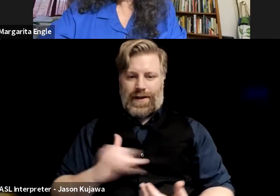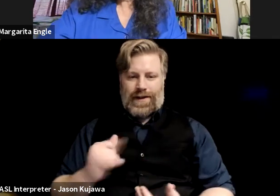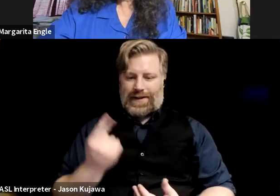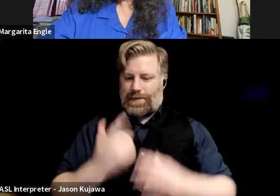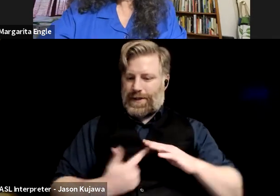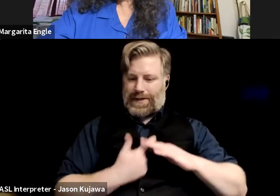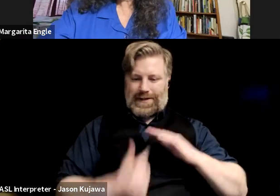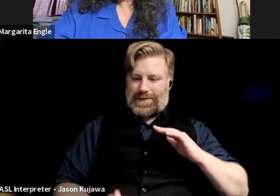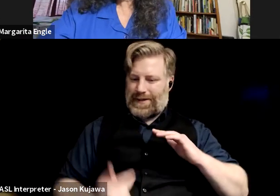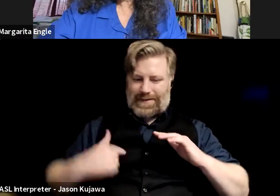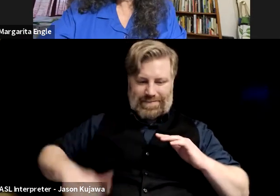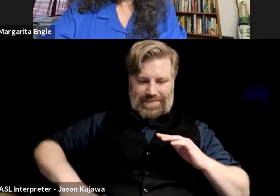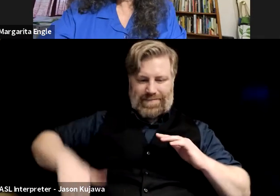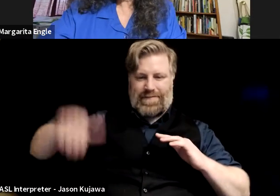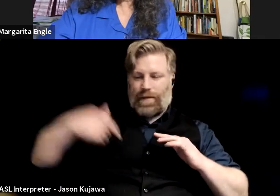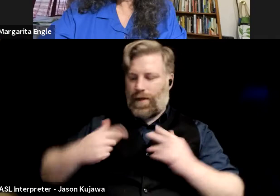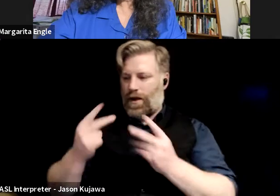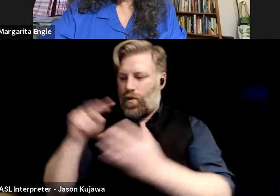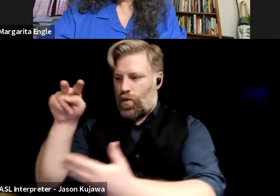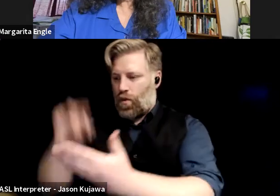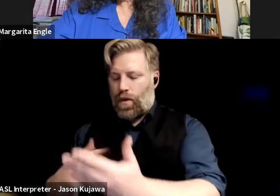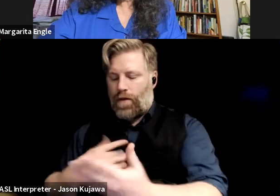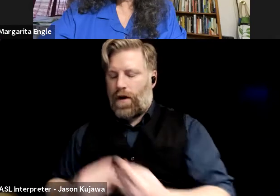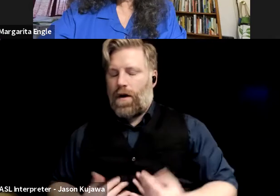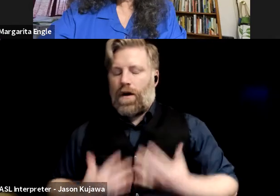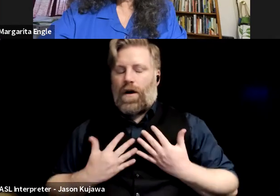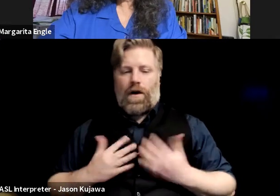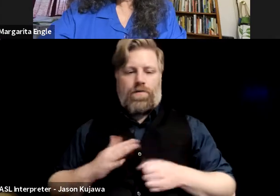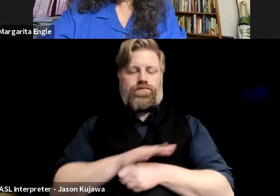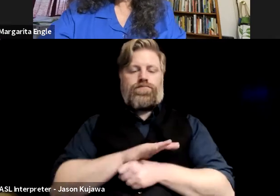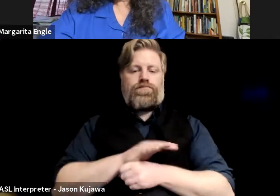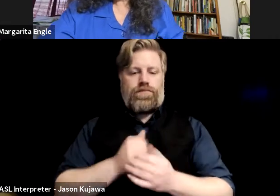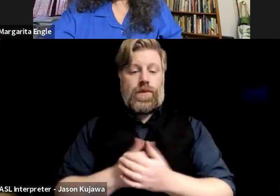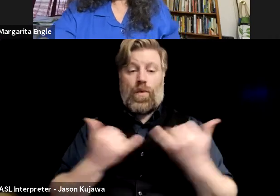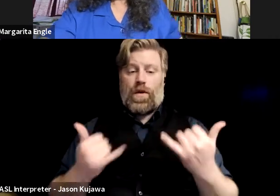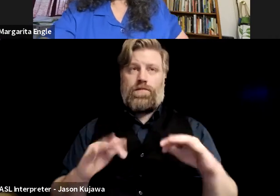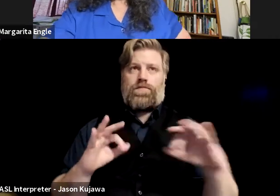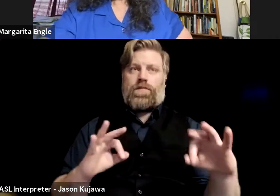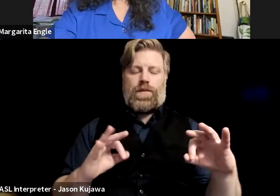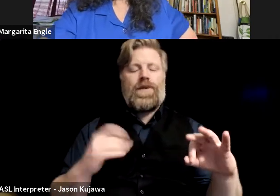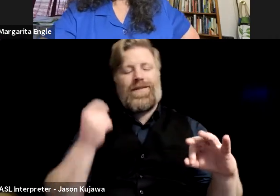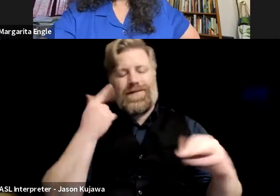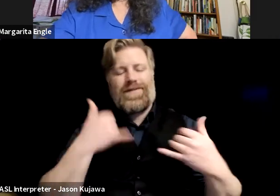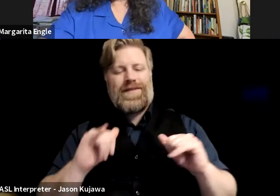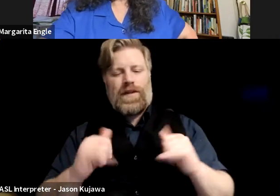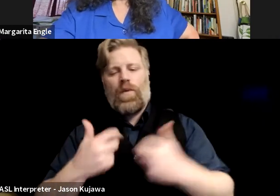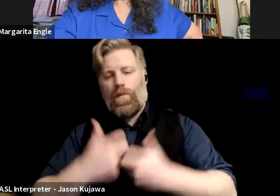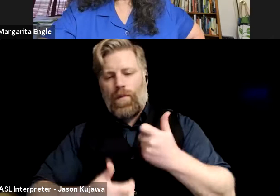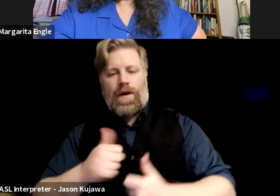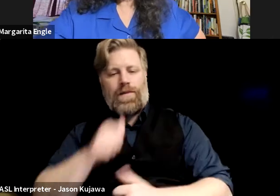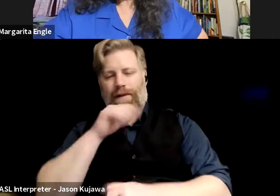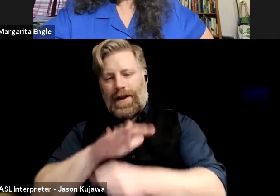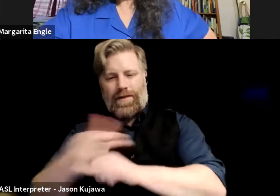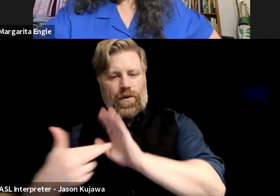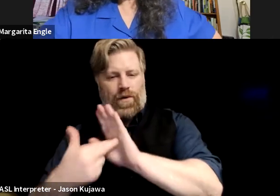been there since I was a child. Right now is a great time. I mean, there's, we'll talk about it. There's still problems and still a lack of representation, but there is